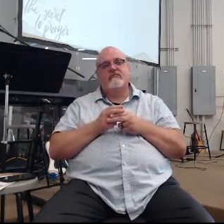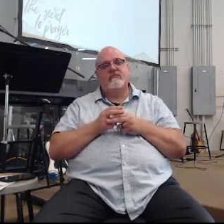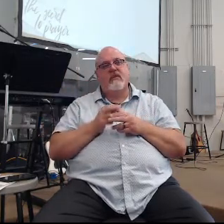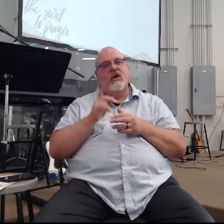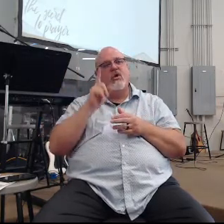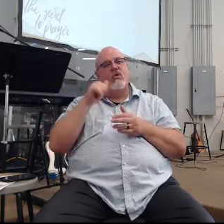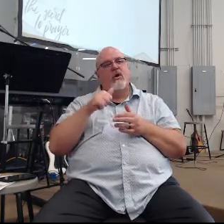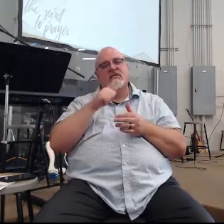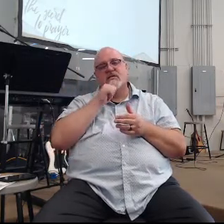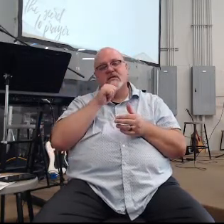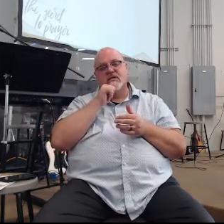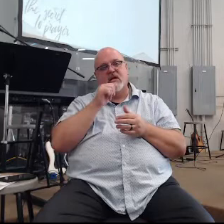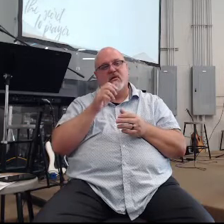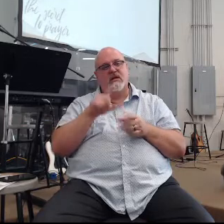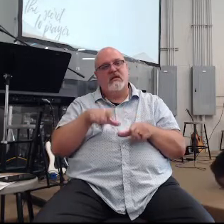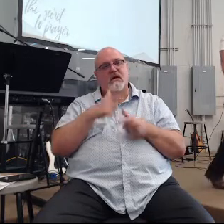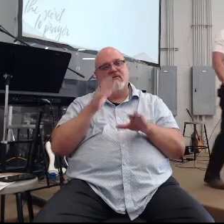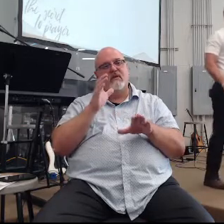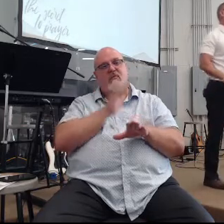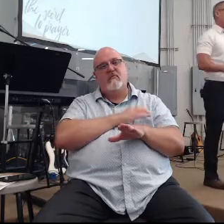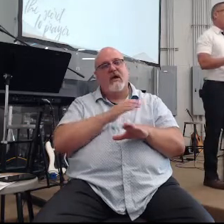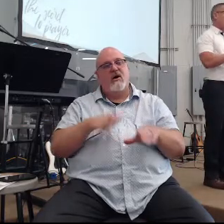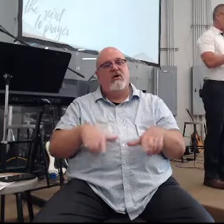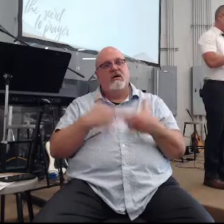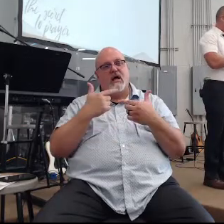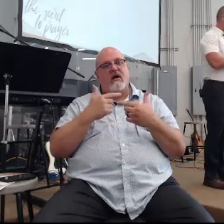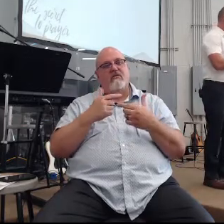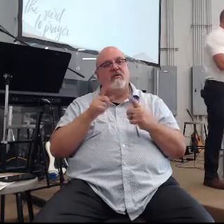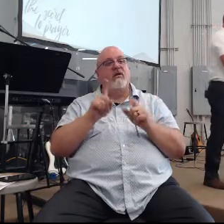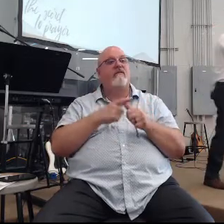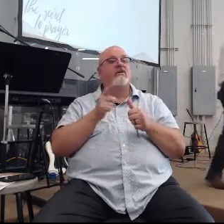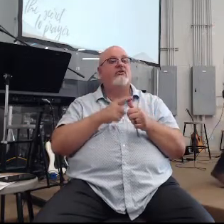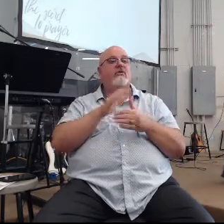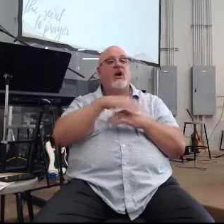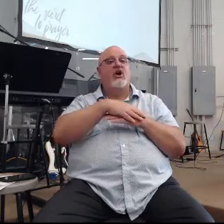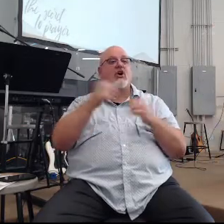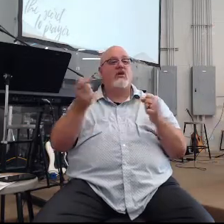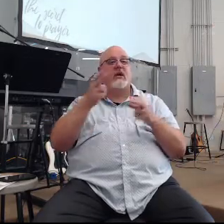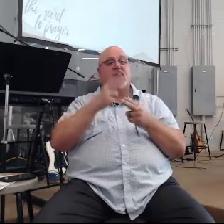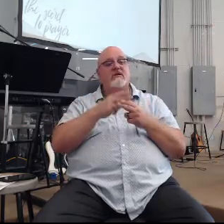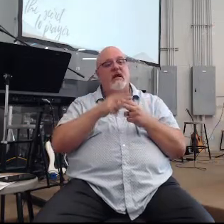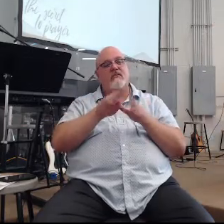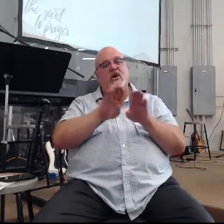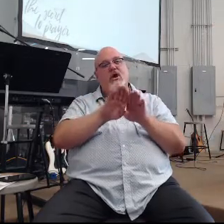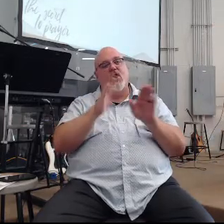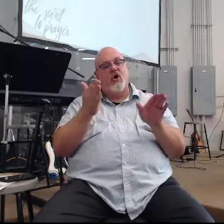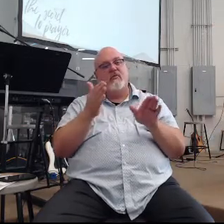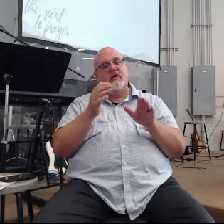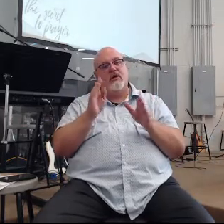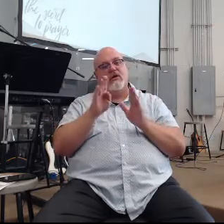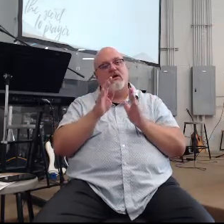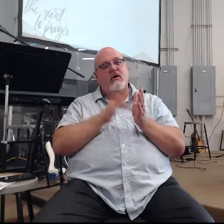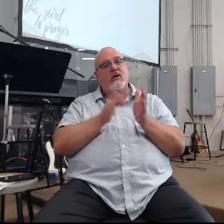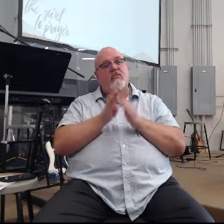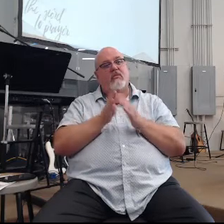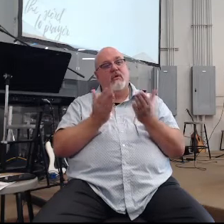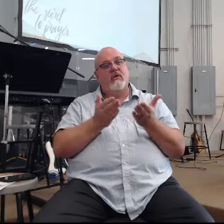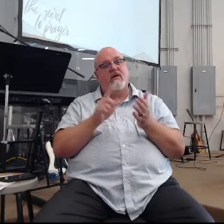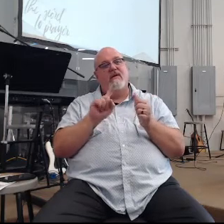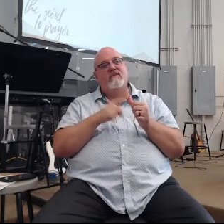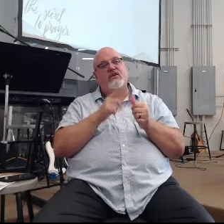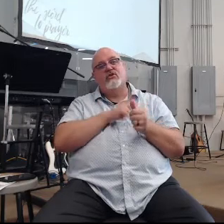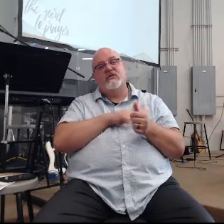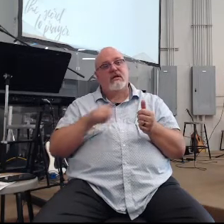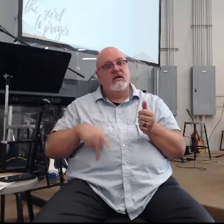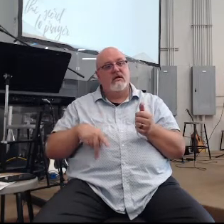secret to living this power-filled prayer life the first is calling on his name so open up your bibles I told you to do that already I didn't to first